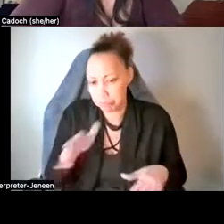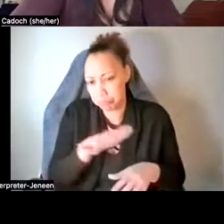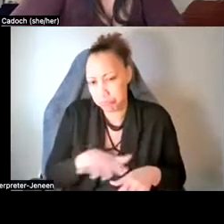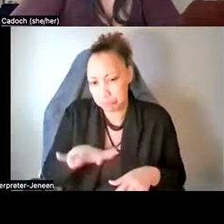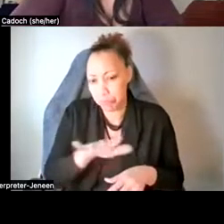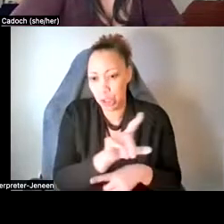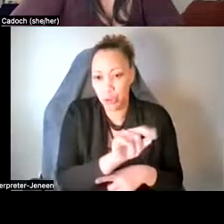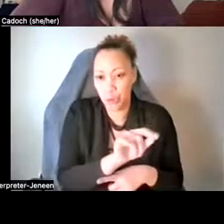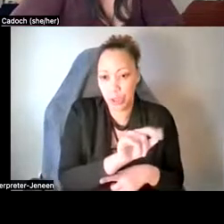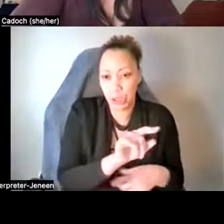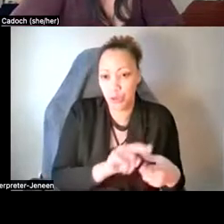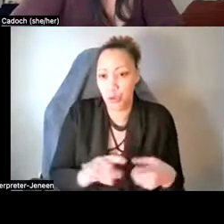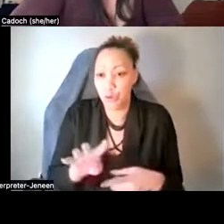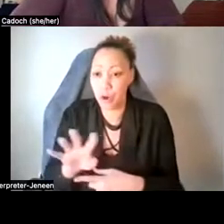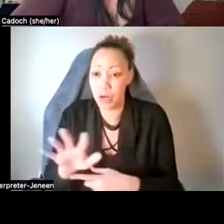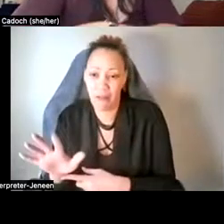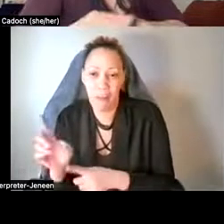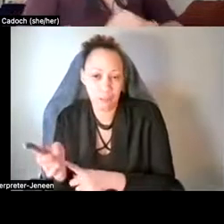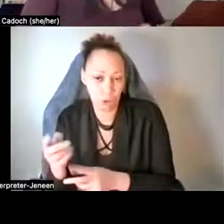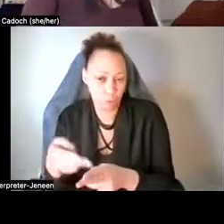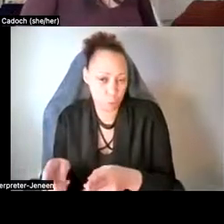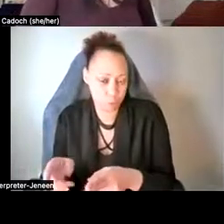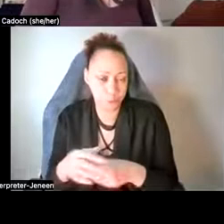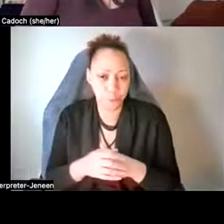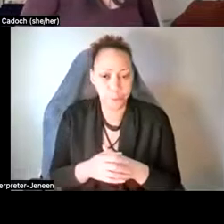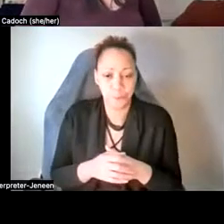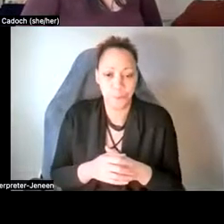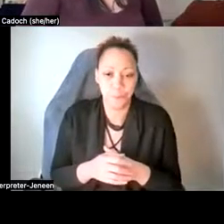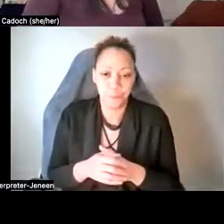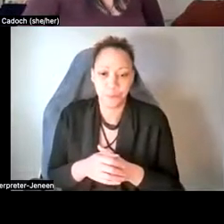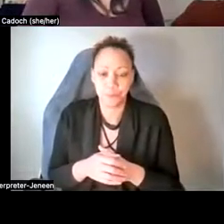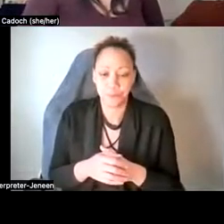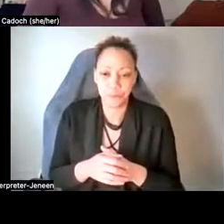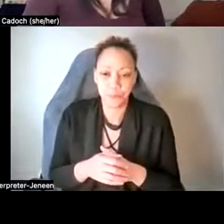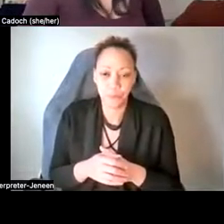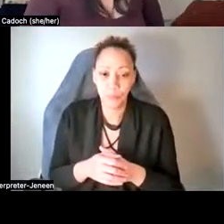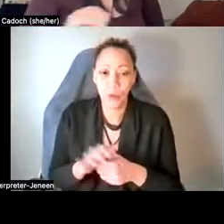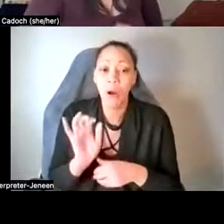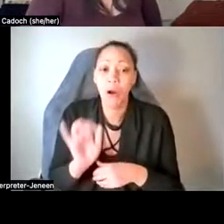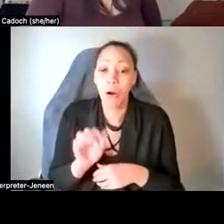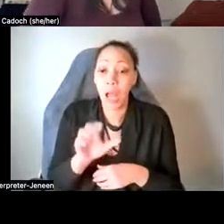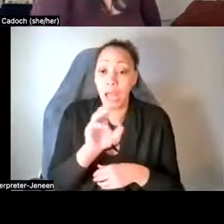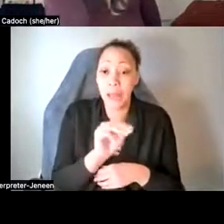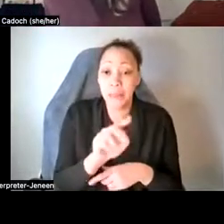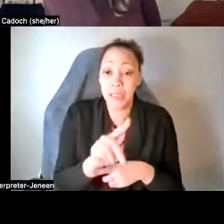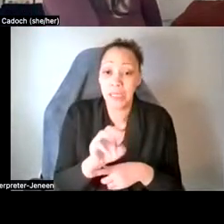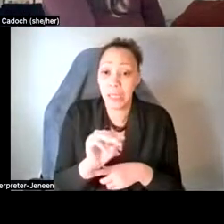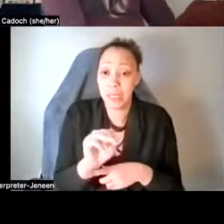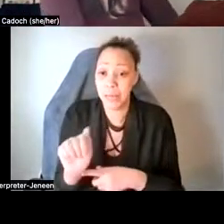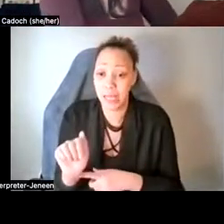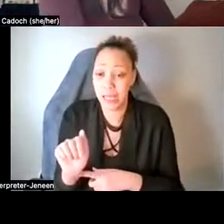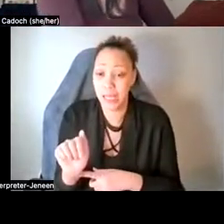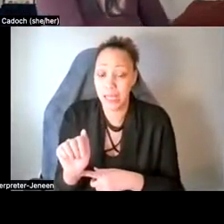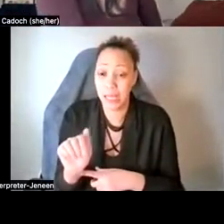to 45 minutes. Um, oh, and I forgot the MDMA, um, will last anywhere